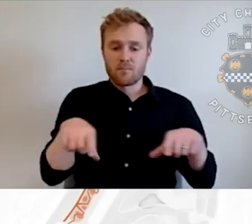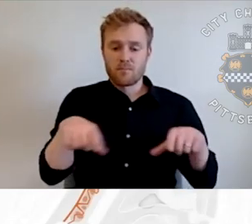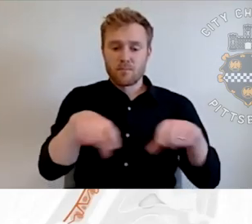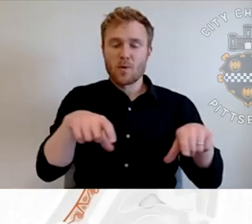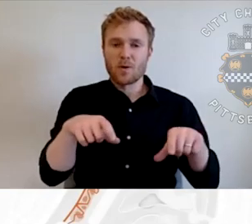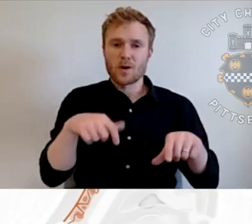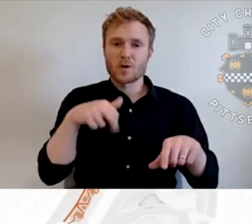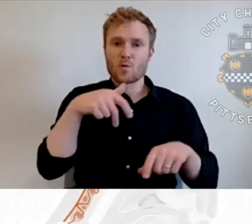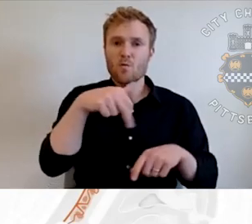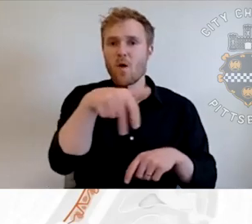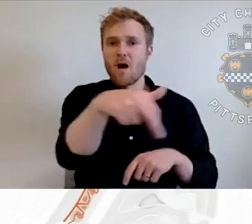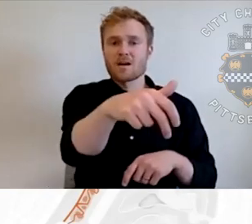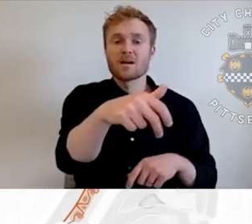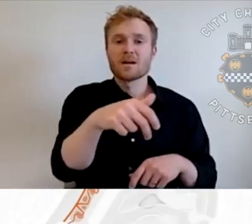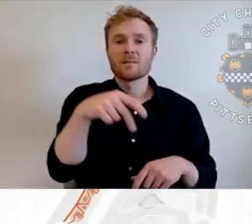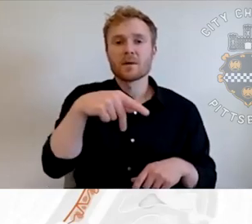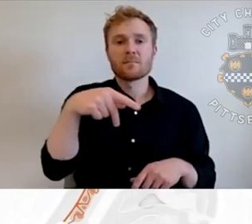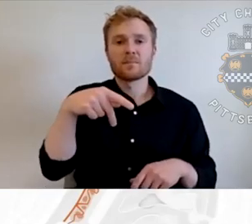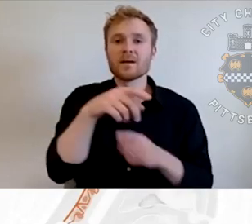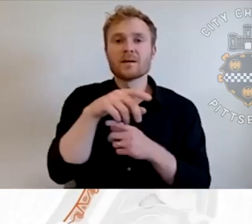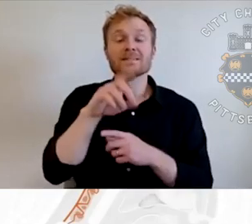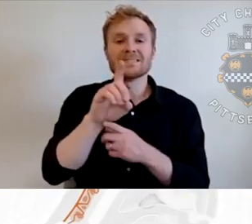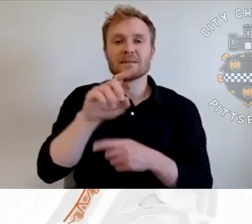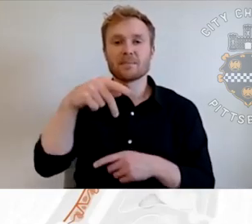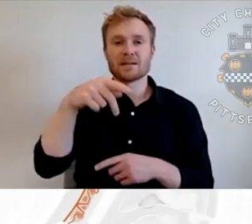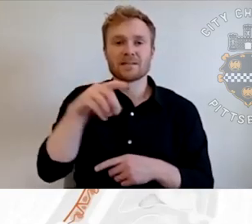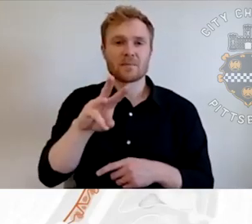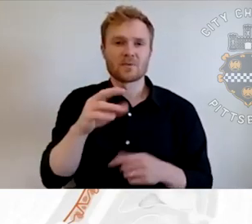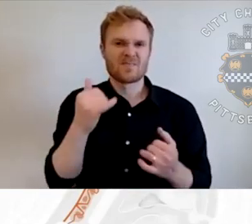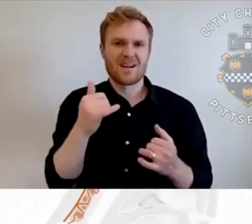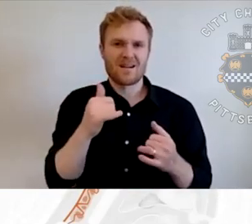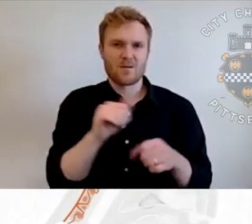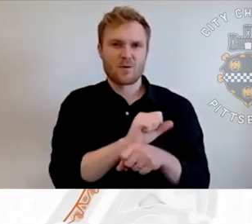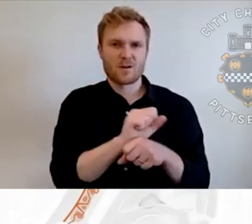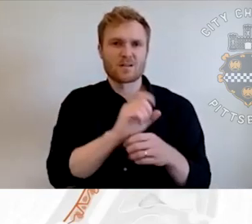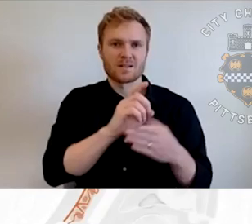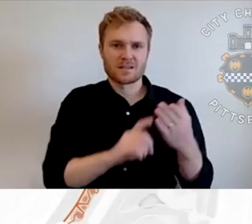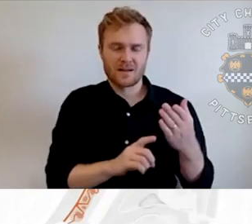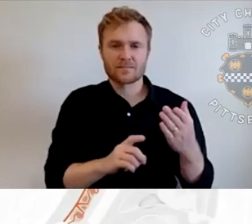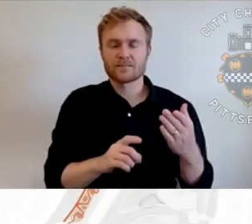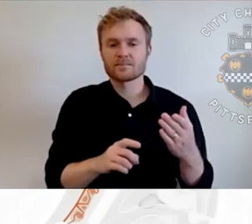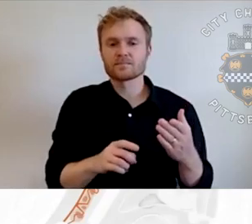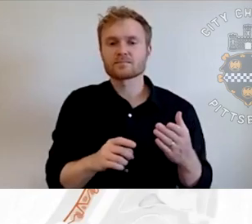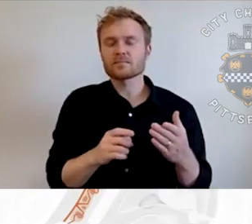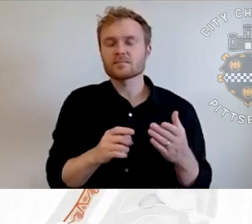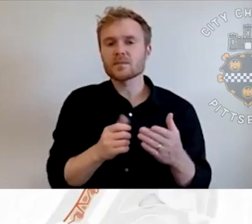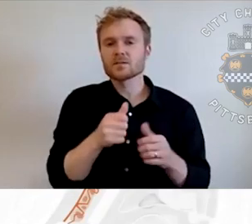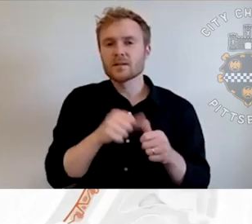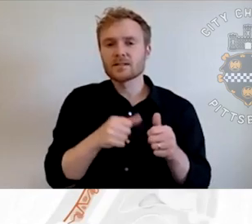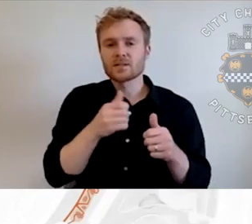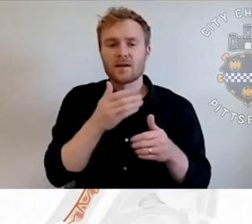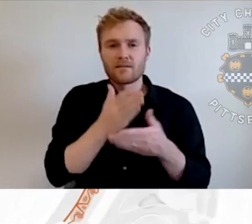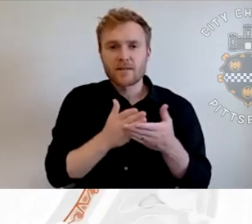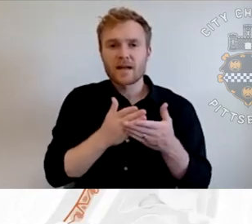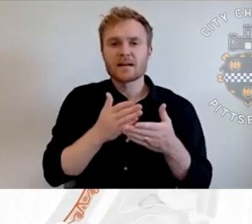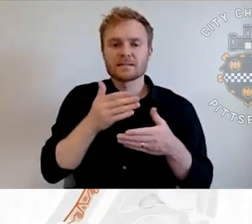working on the design of now. So phasing, um, and cost estimates for each phase is an important part of a master